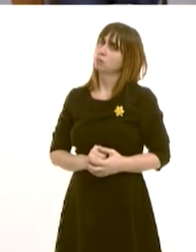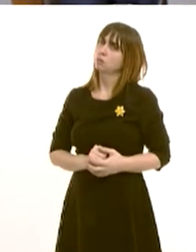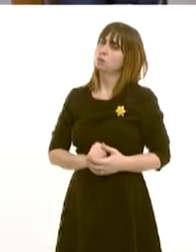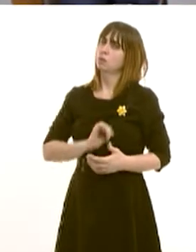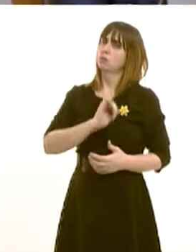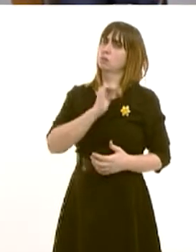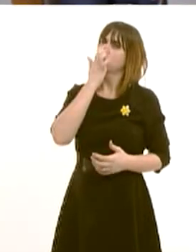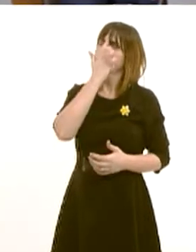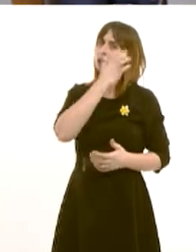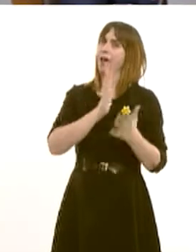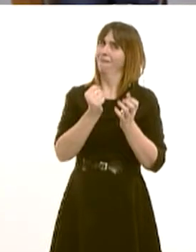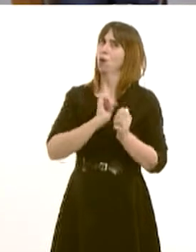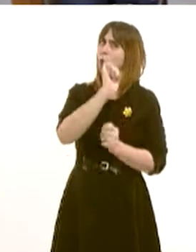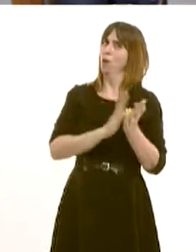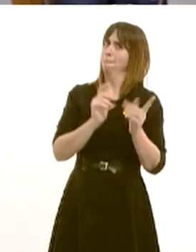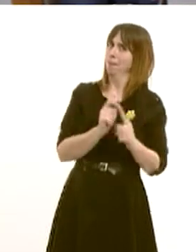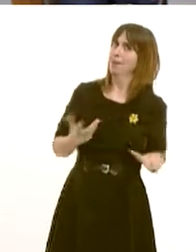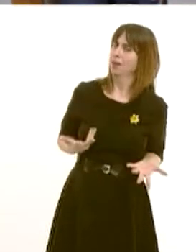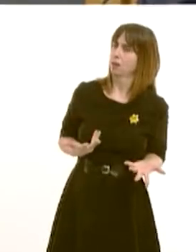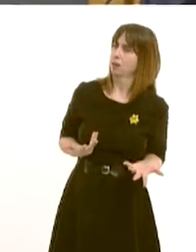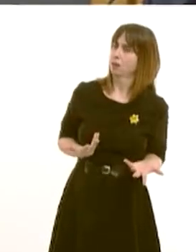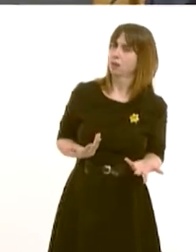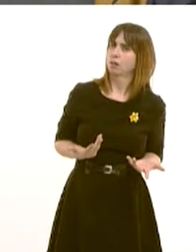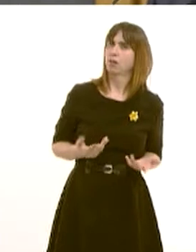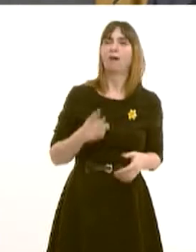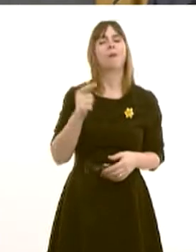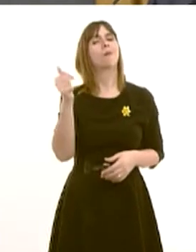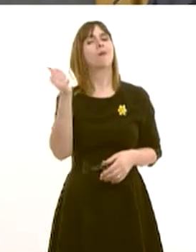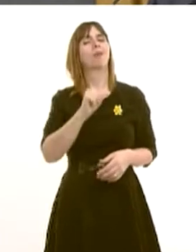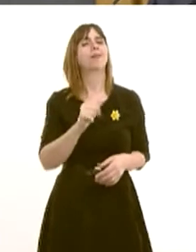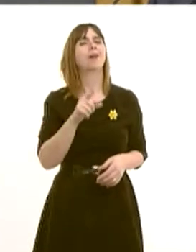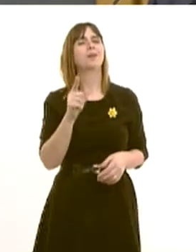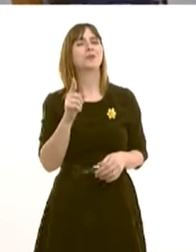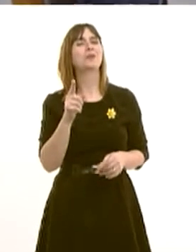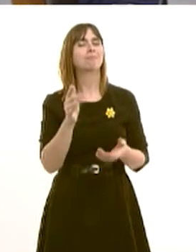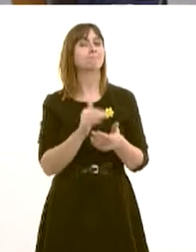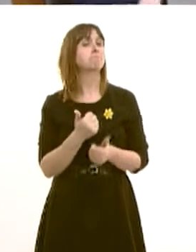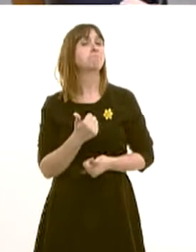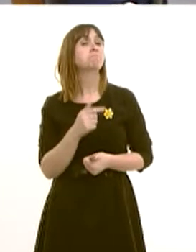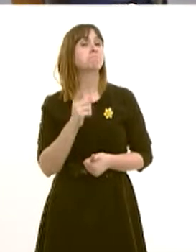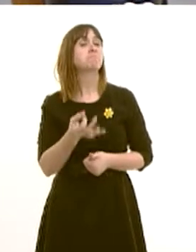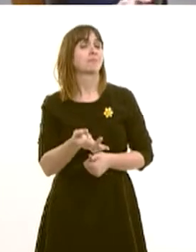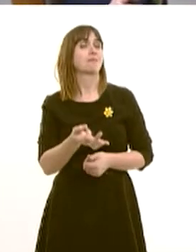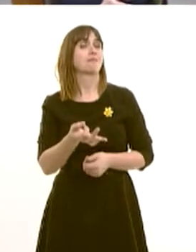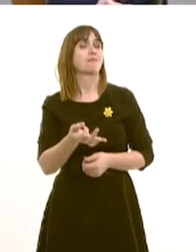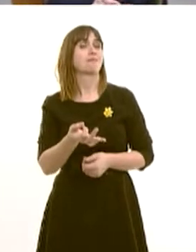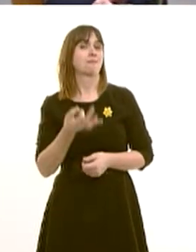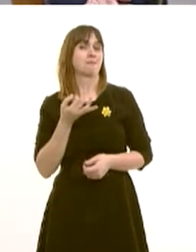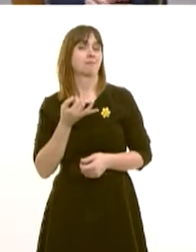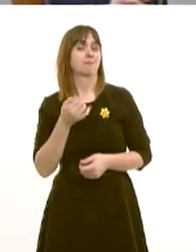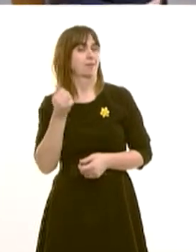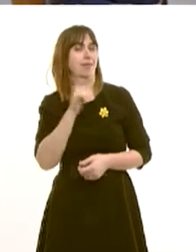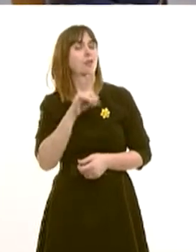The member is asking a very clever question on behalf of his electorate